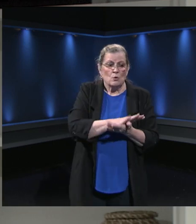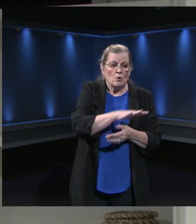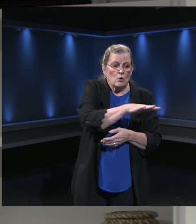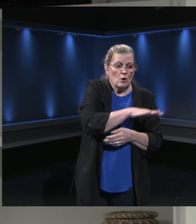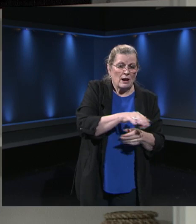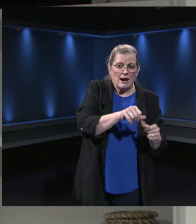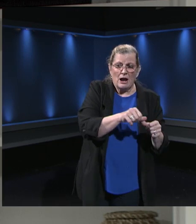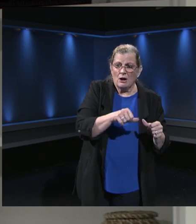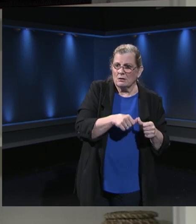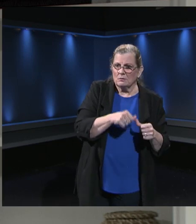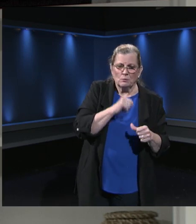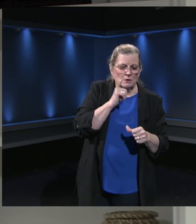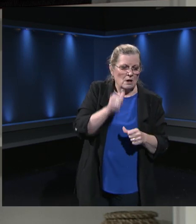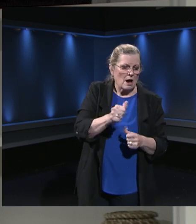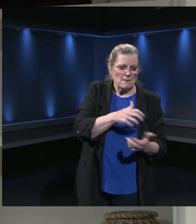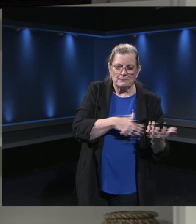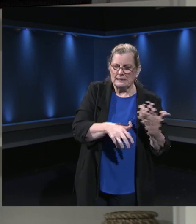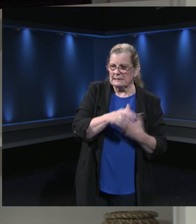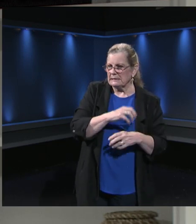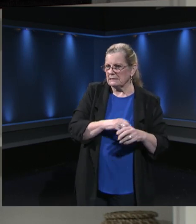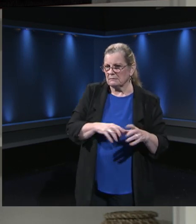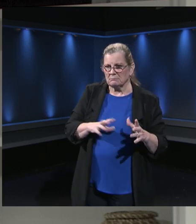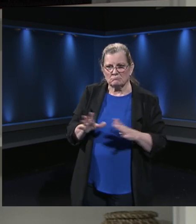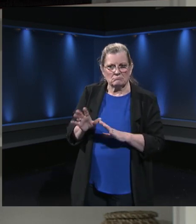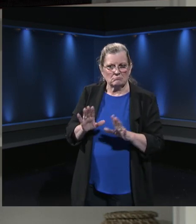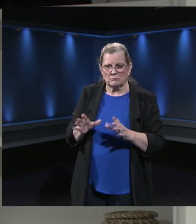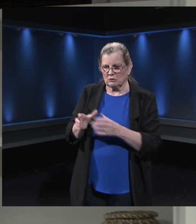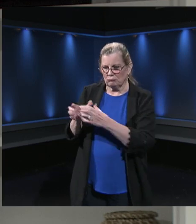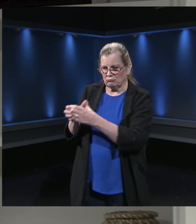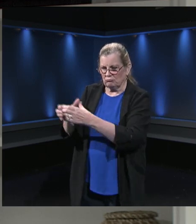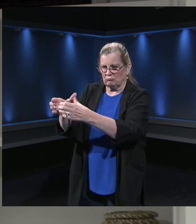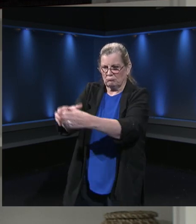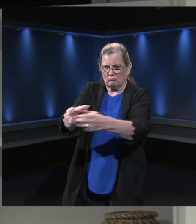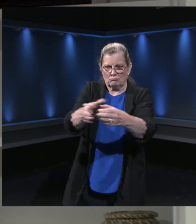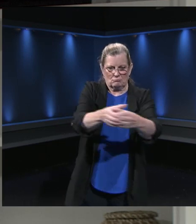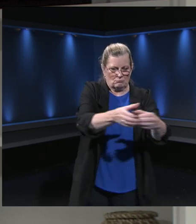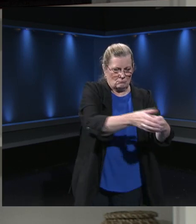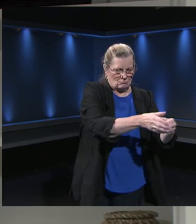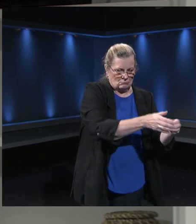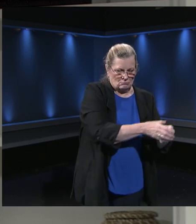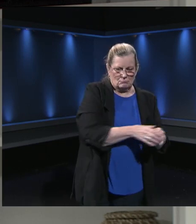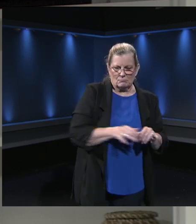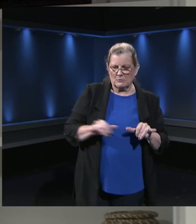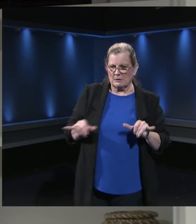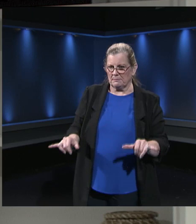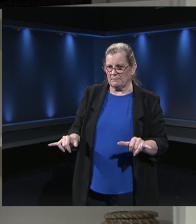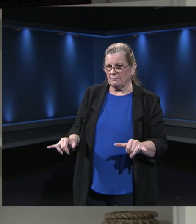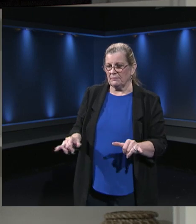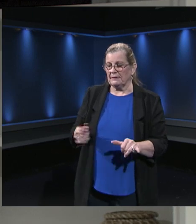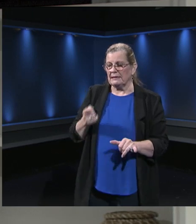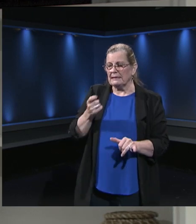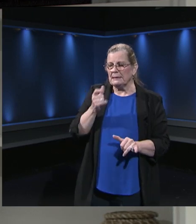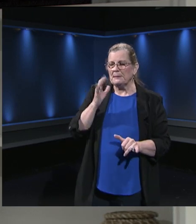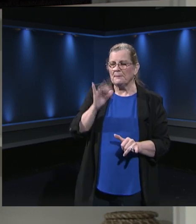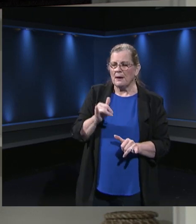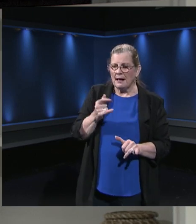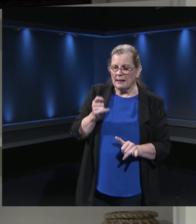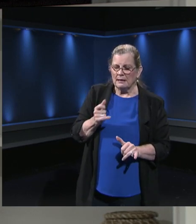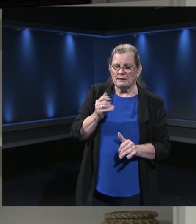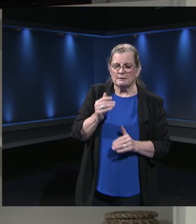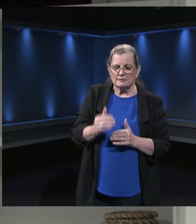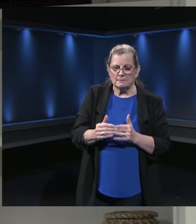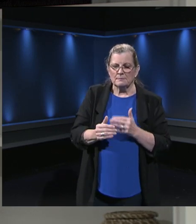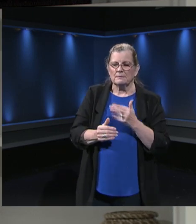in-between classes. And we need to step-by-step build confidence in our staff, our community,